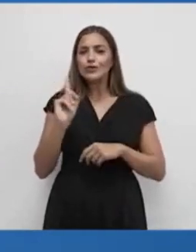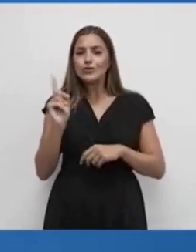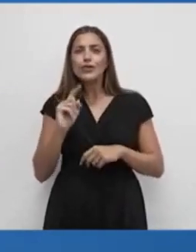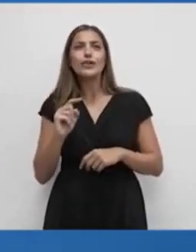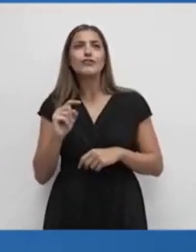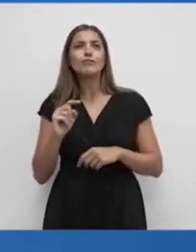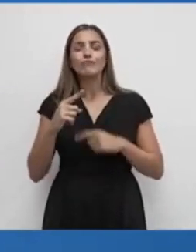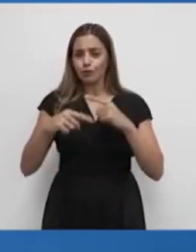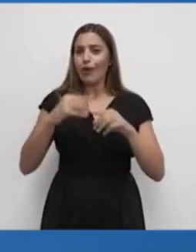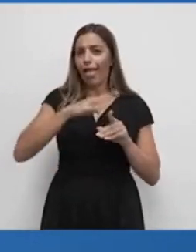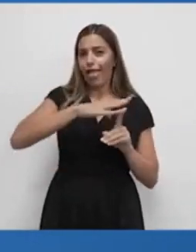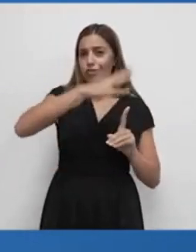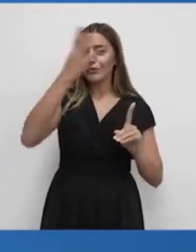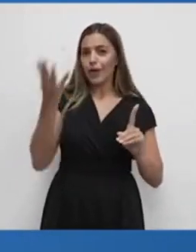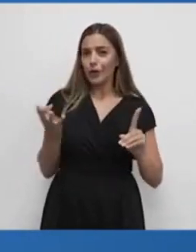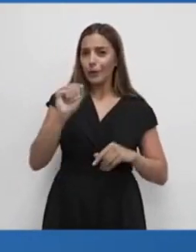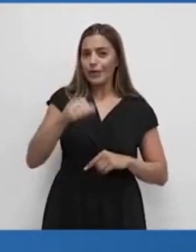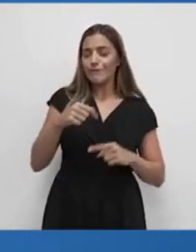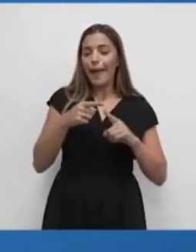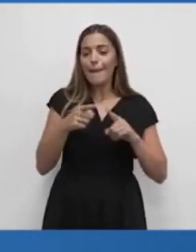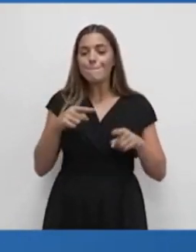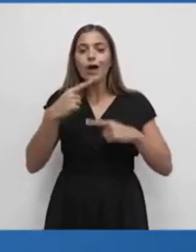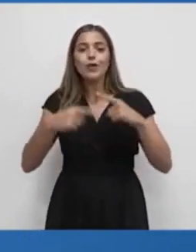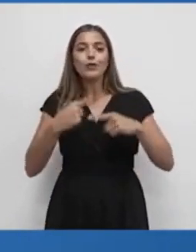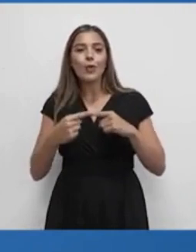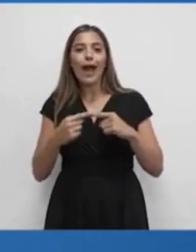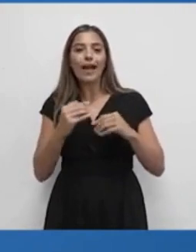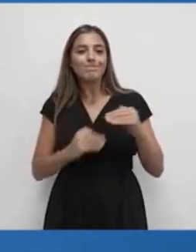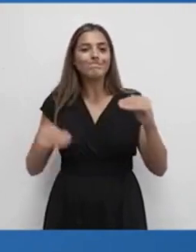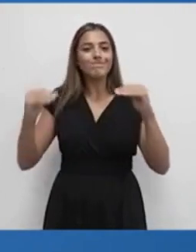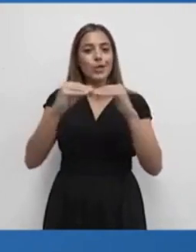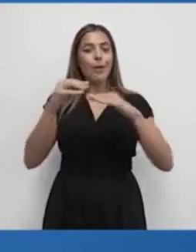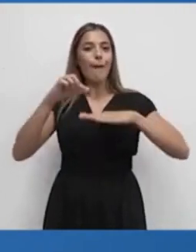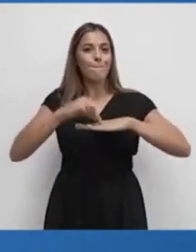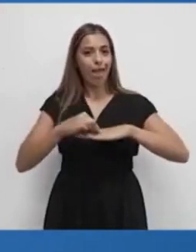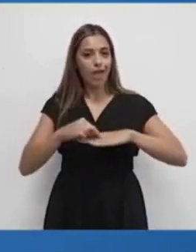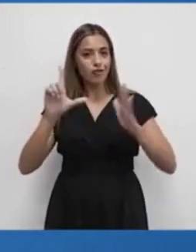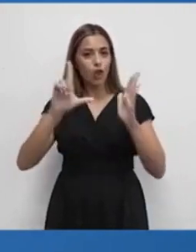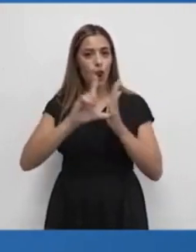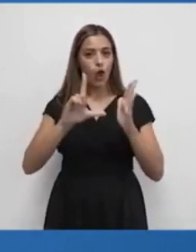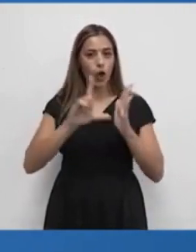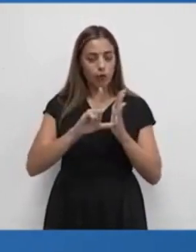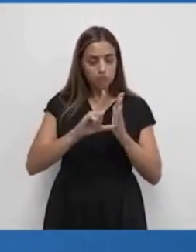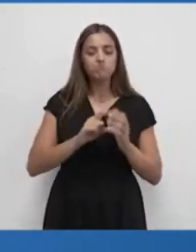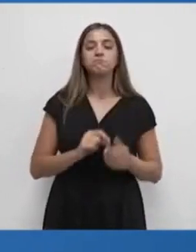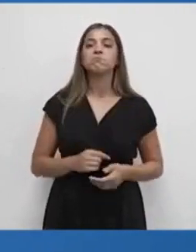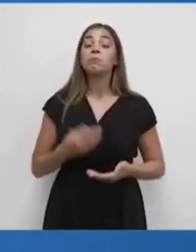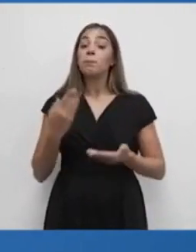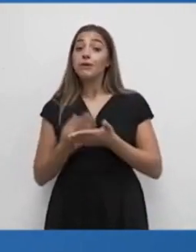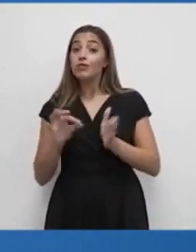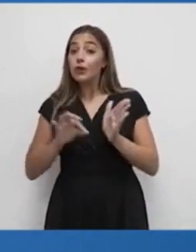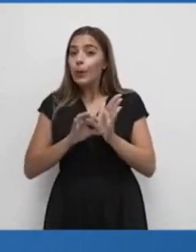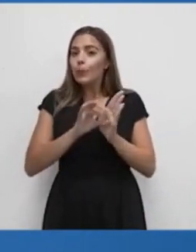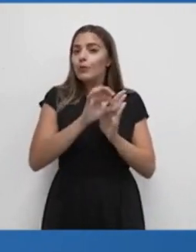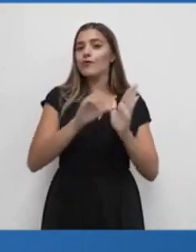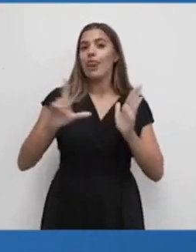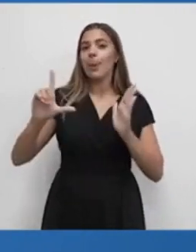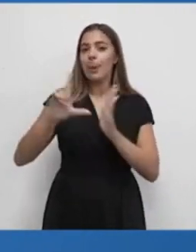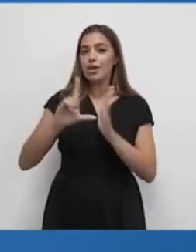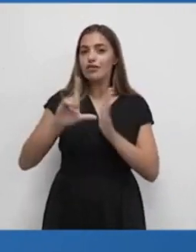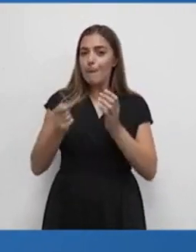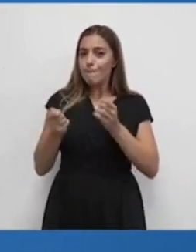related to LGBTI issues, we speak of equal marriage acts, the advancements in the legislative